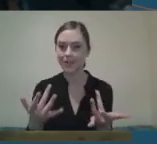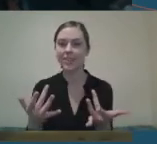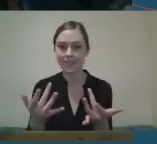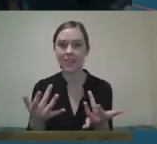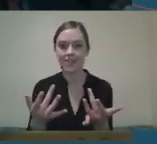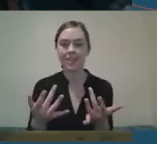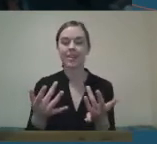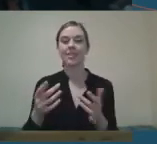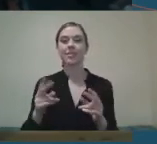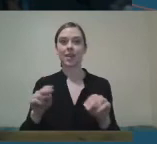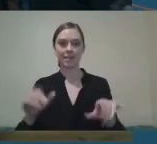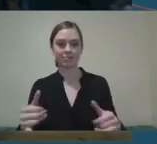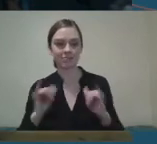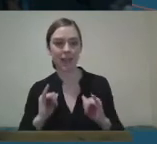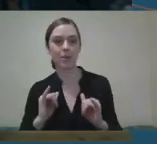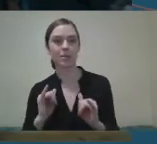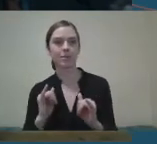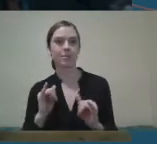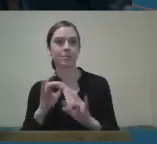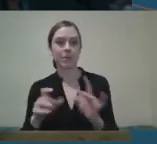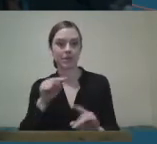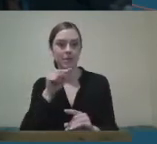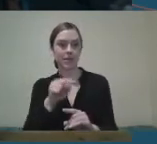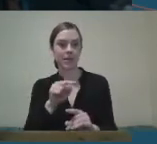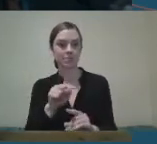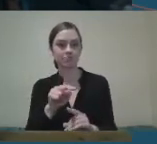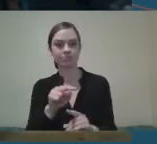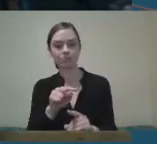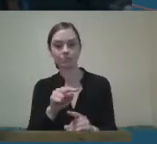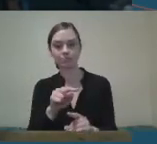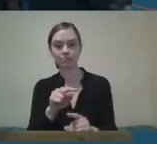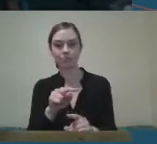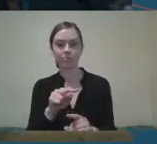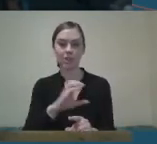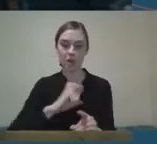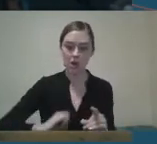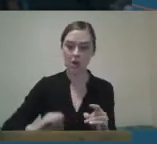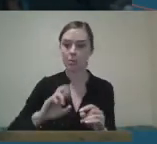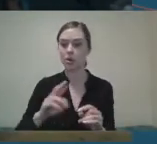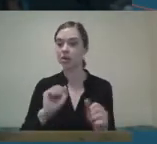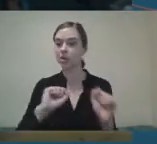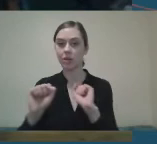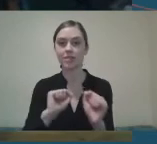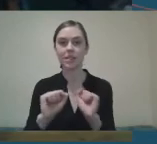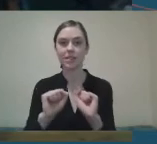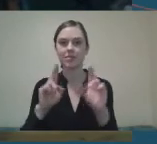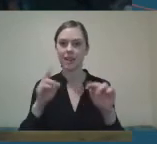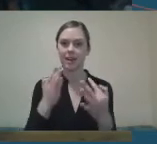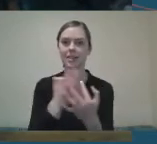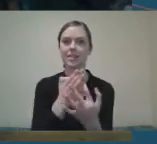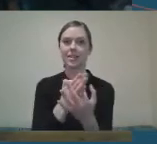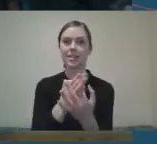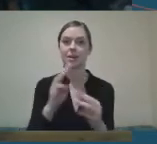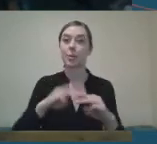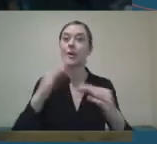them to make their club their club or their services accessible, more accessible